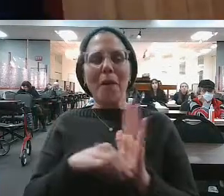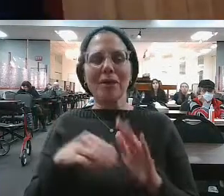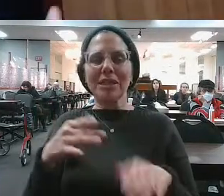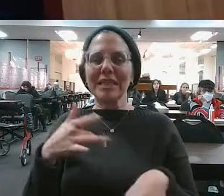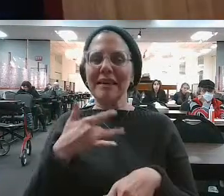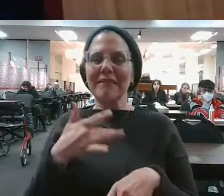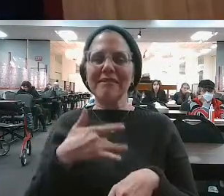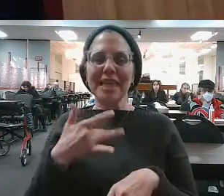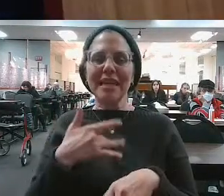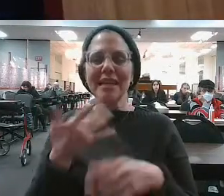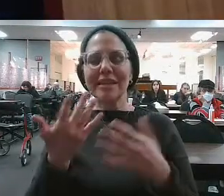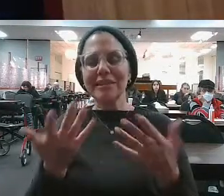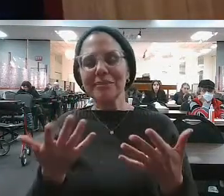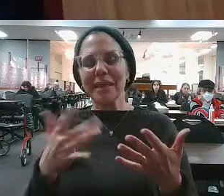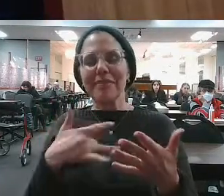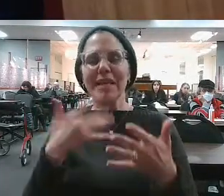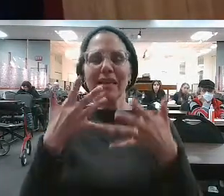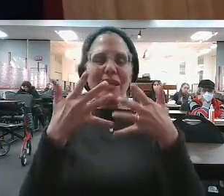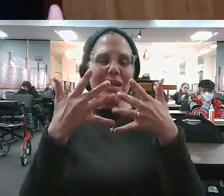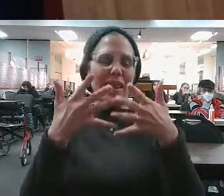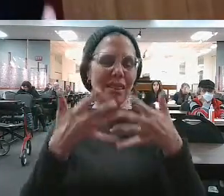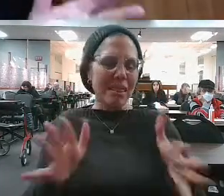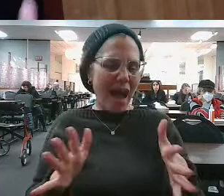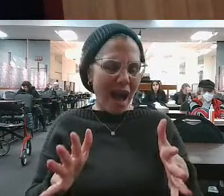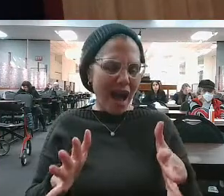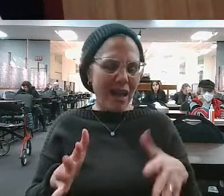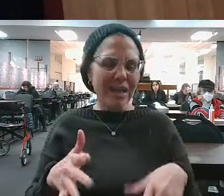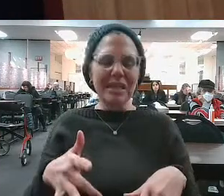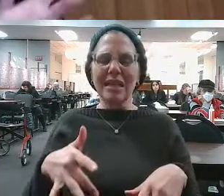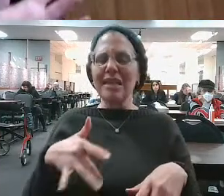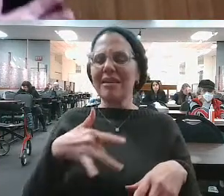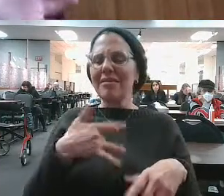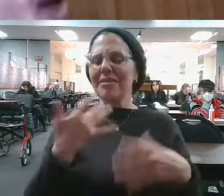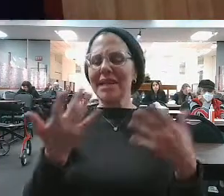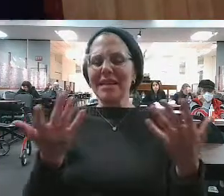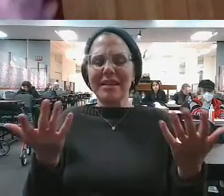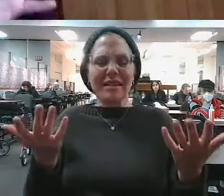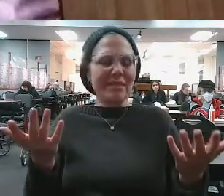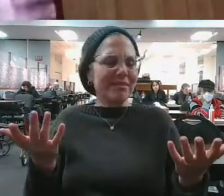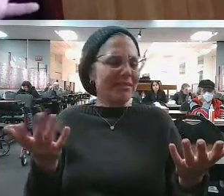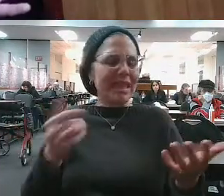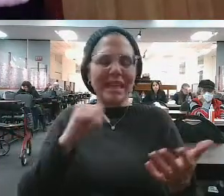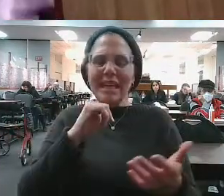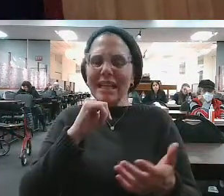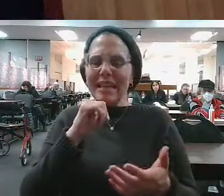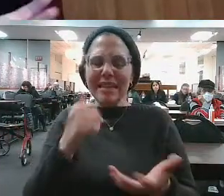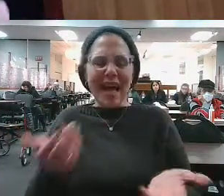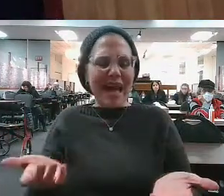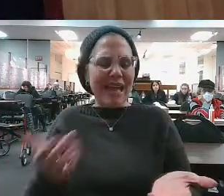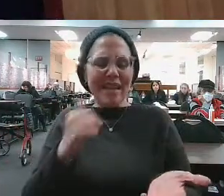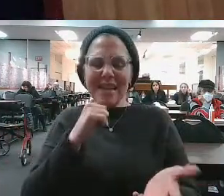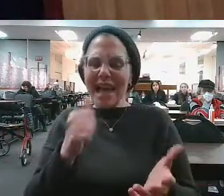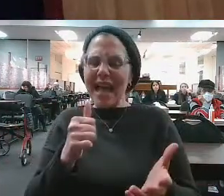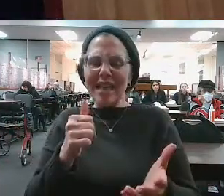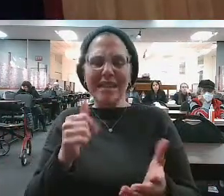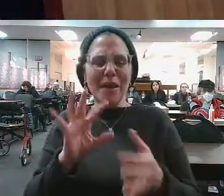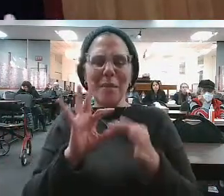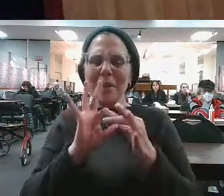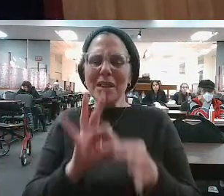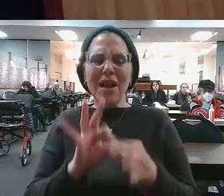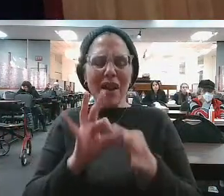saying? How is he feeling? Right? Lost, forlorn, extra, unnecessary.